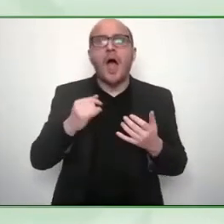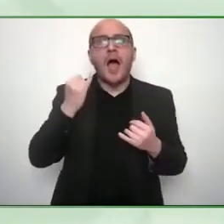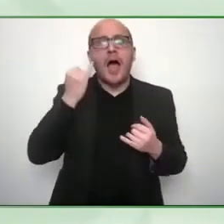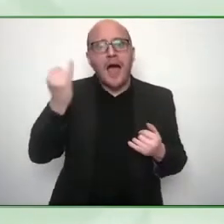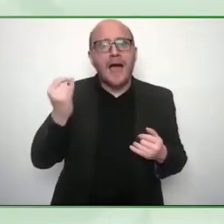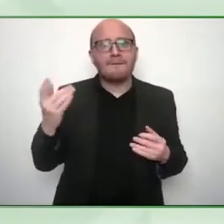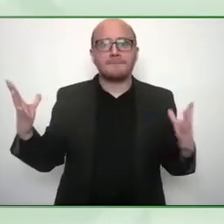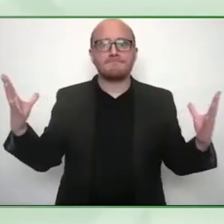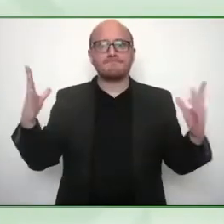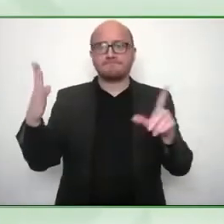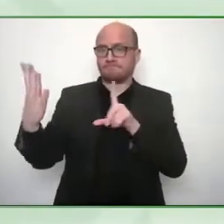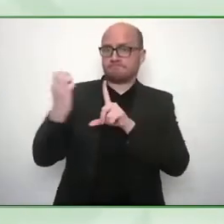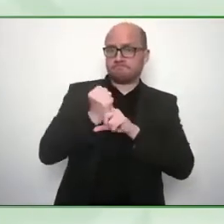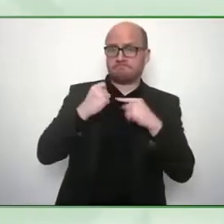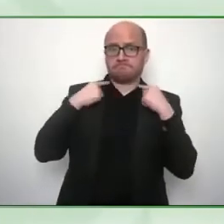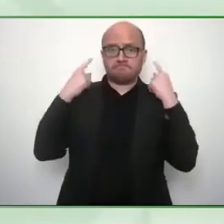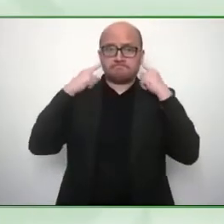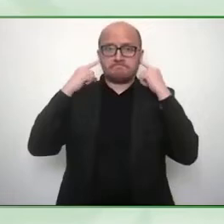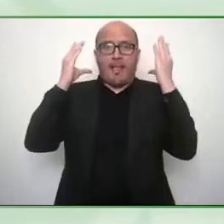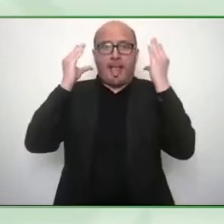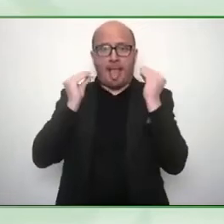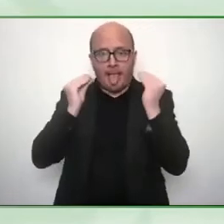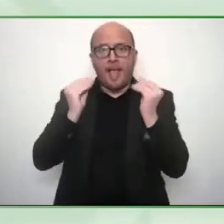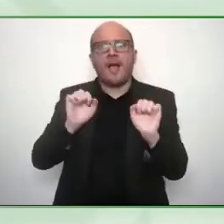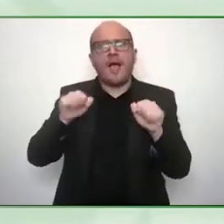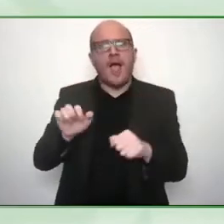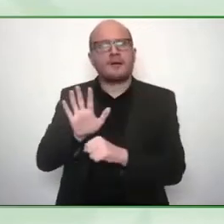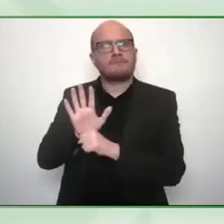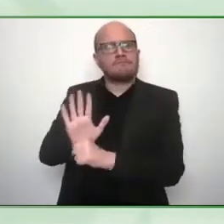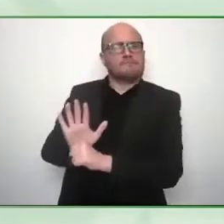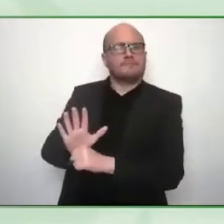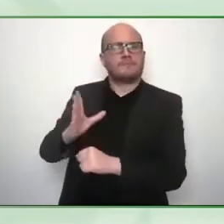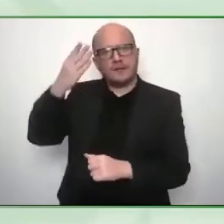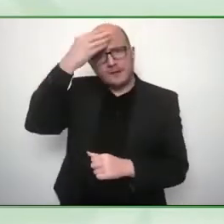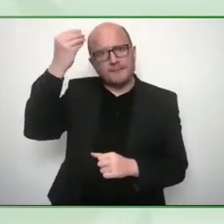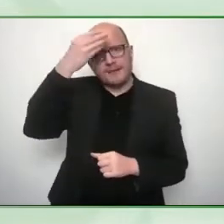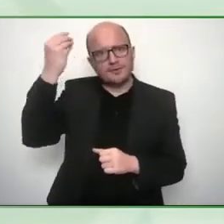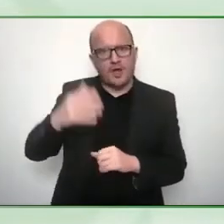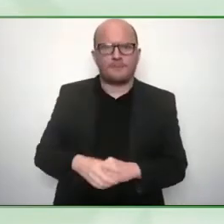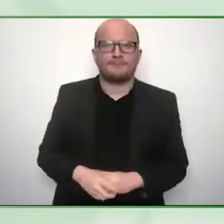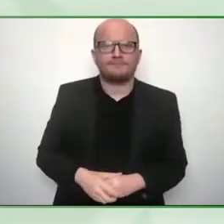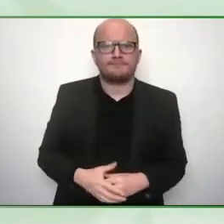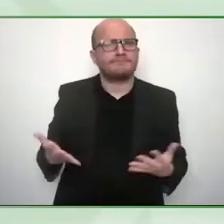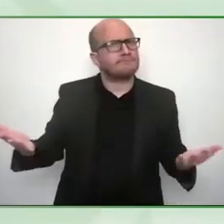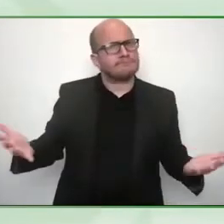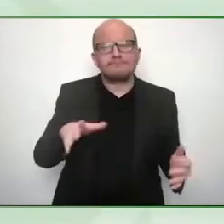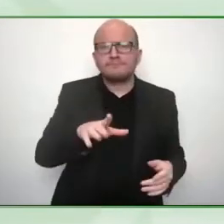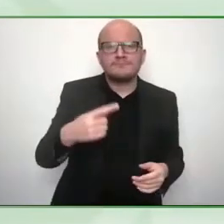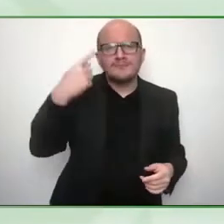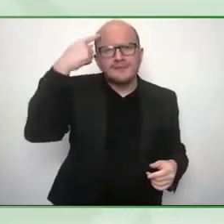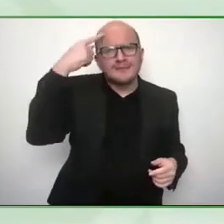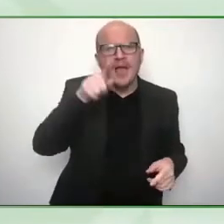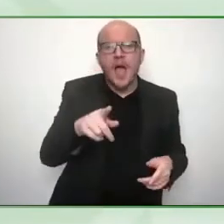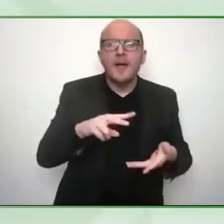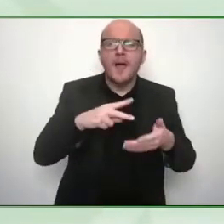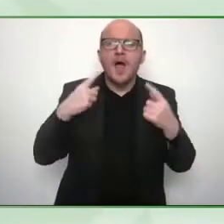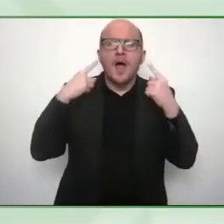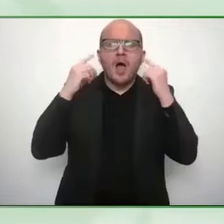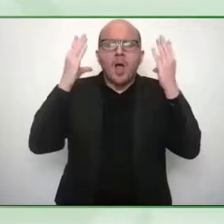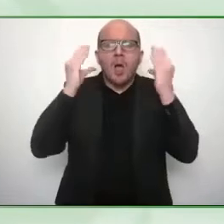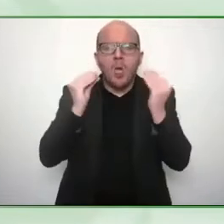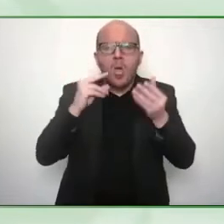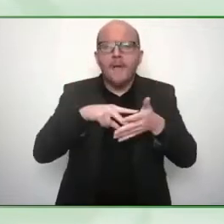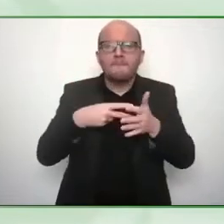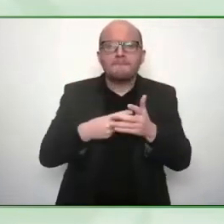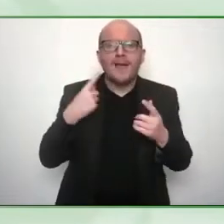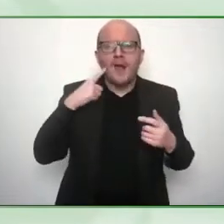um and whether or not they grow up to become literate taxpayers it has to do with uh the employability of adults